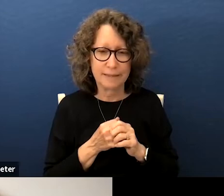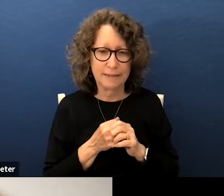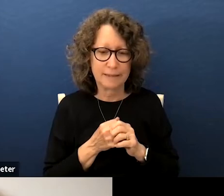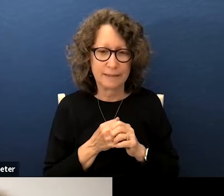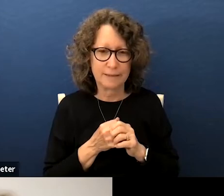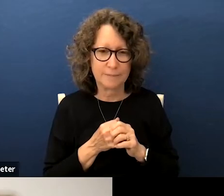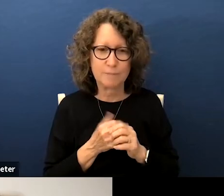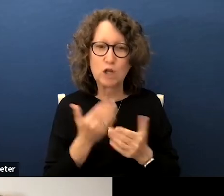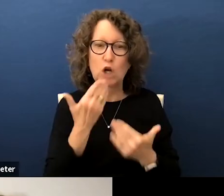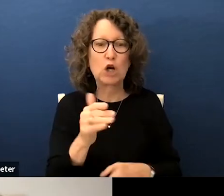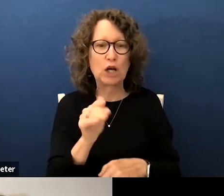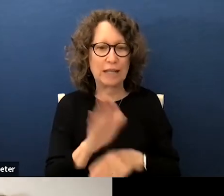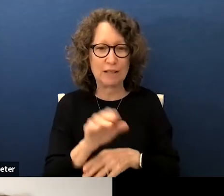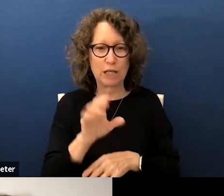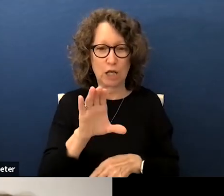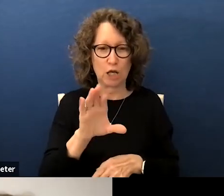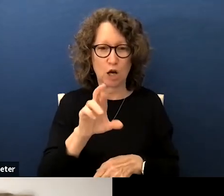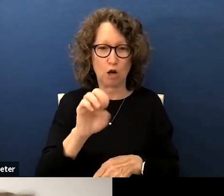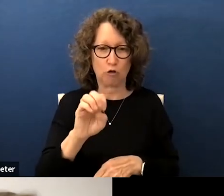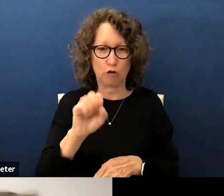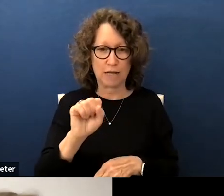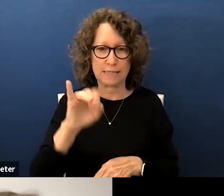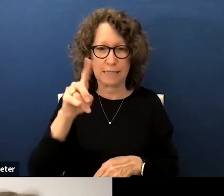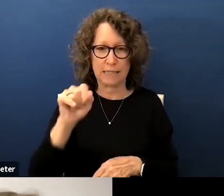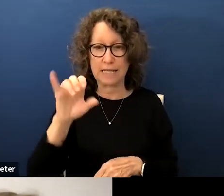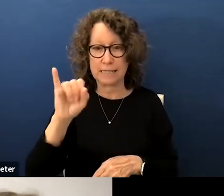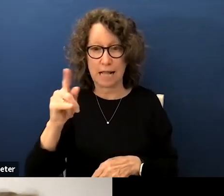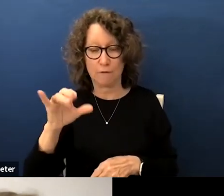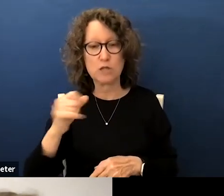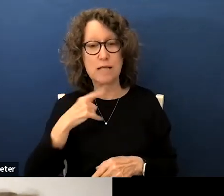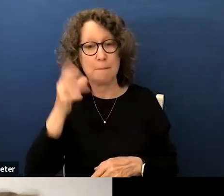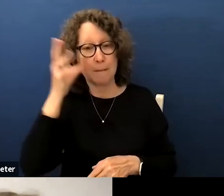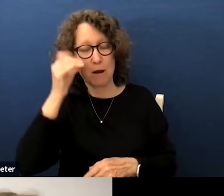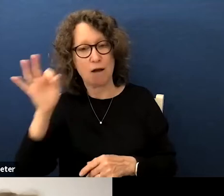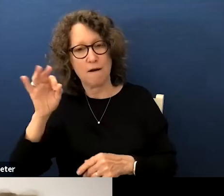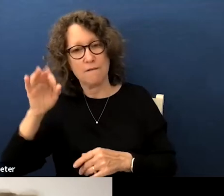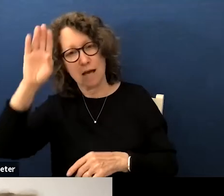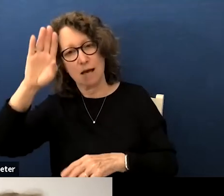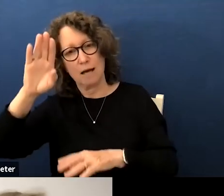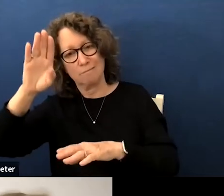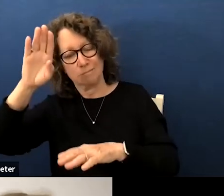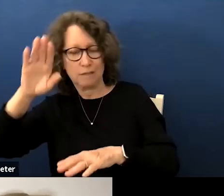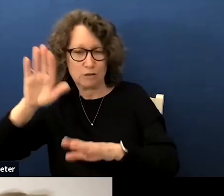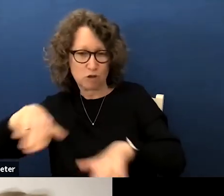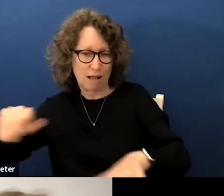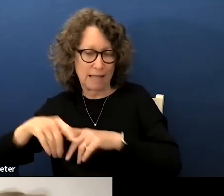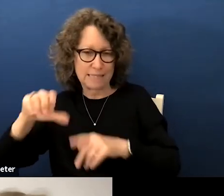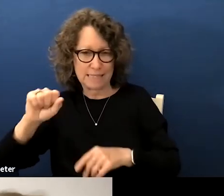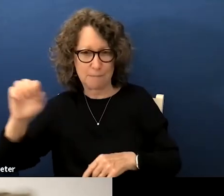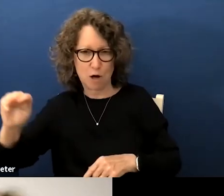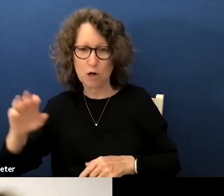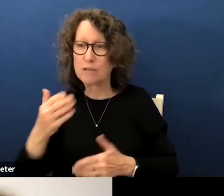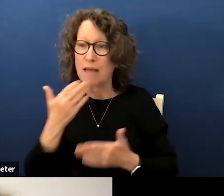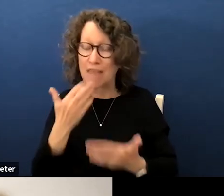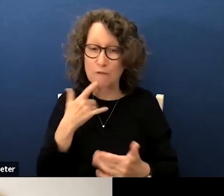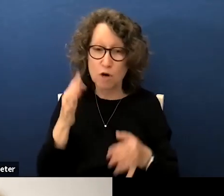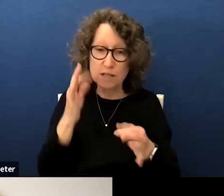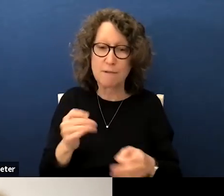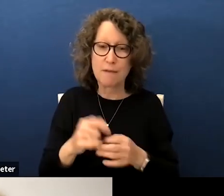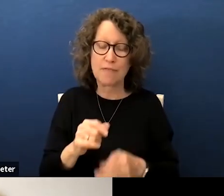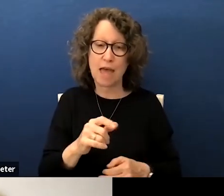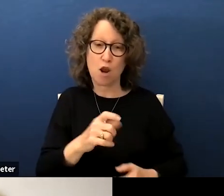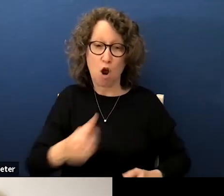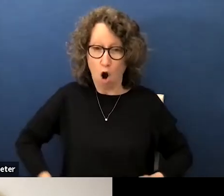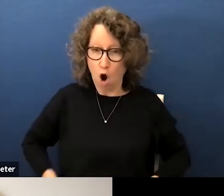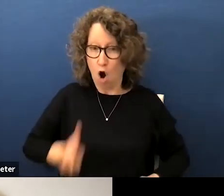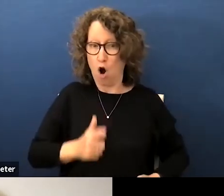good evening i'm chrysida silvers and i'm a parent at san marcos thank you so much for your recent decision recognizing that armed law enforcement